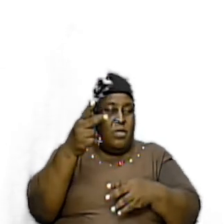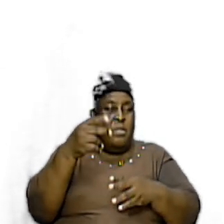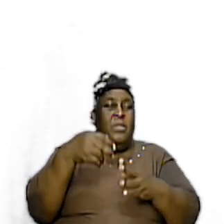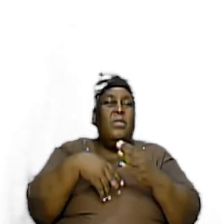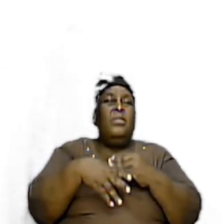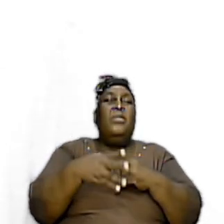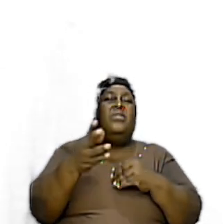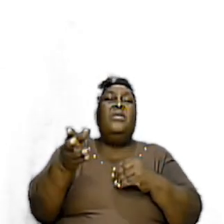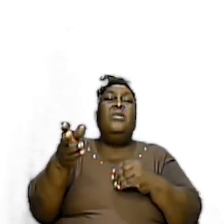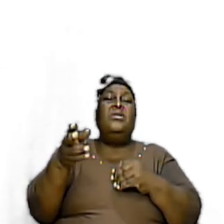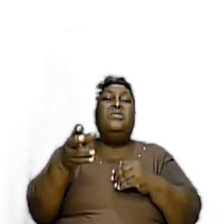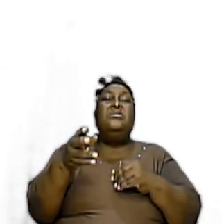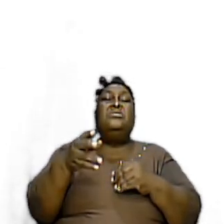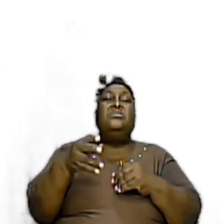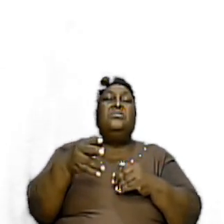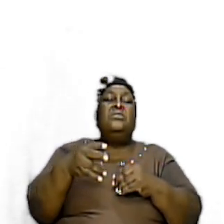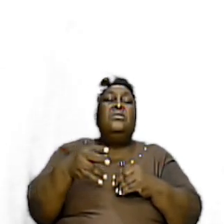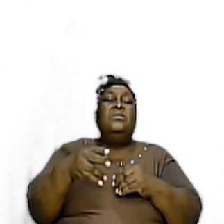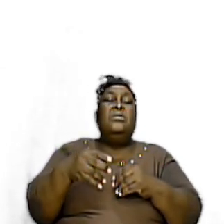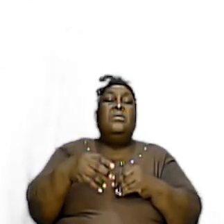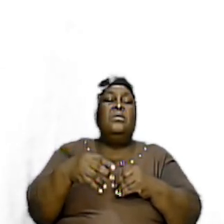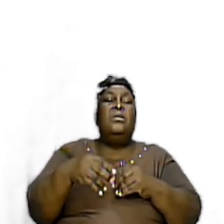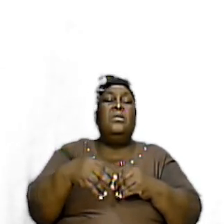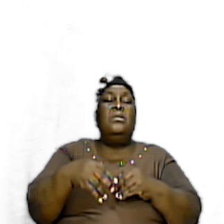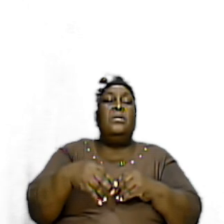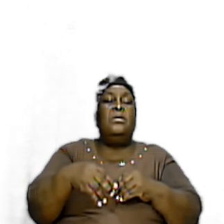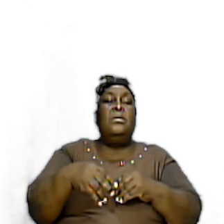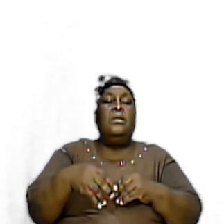also A call To holiness